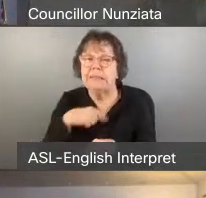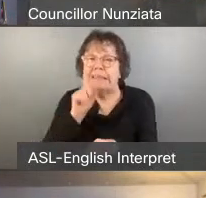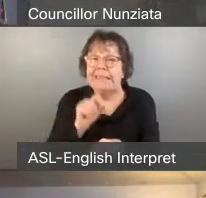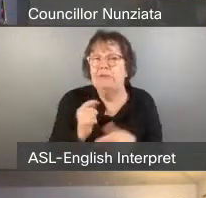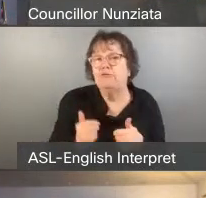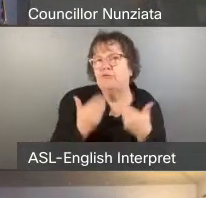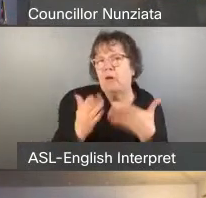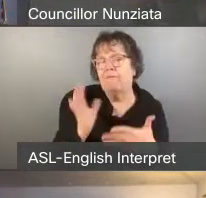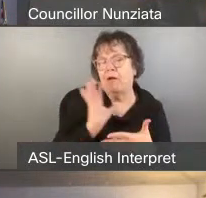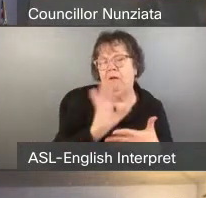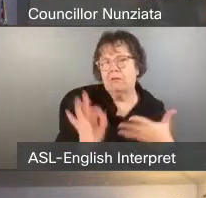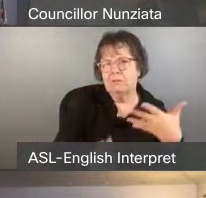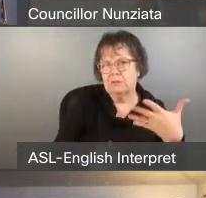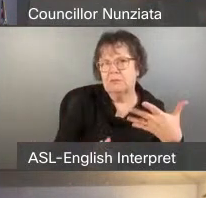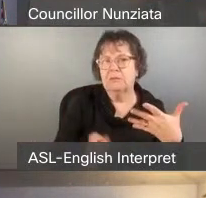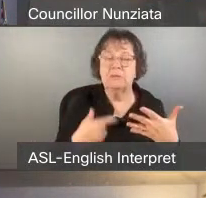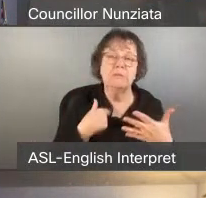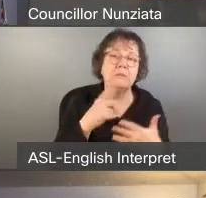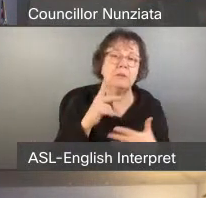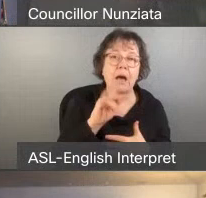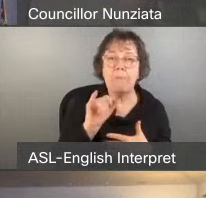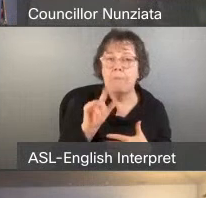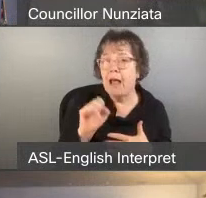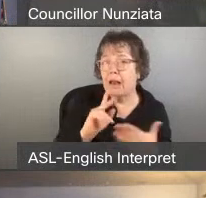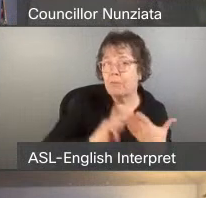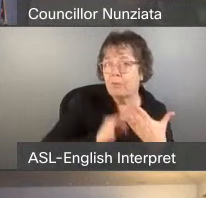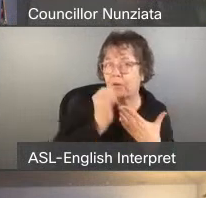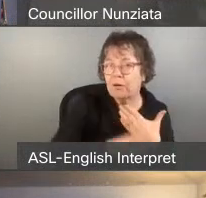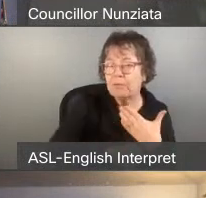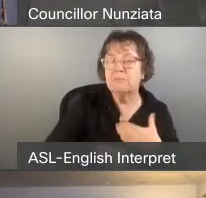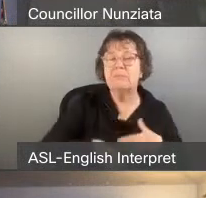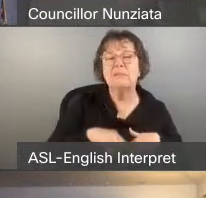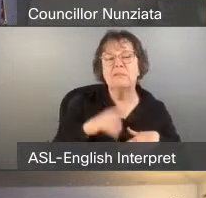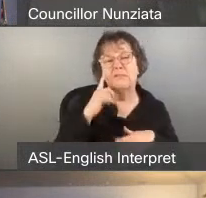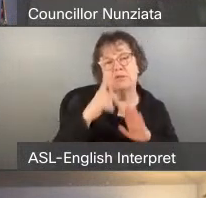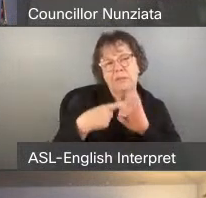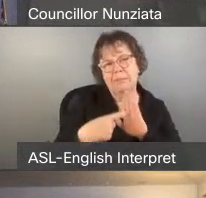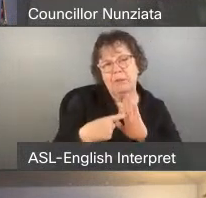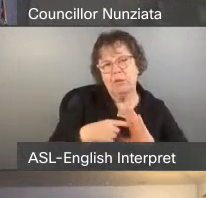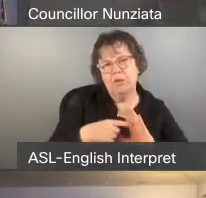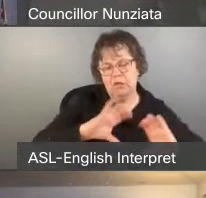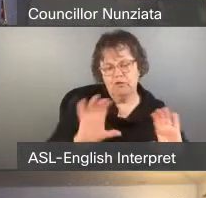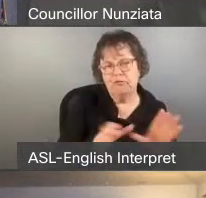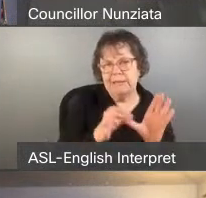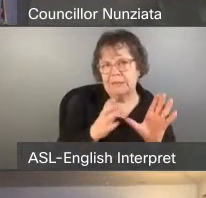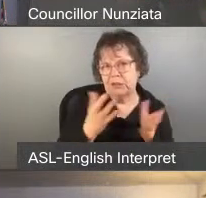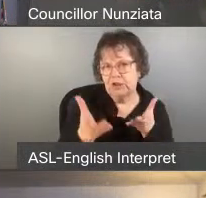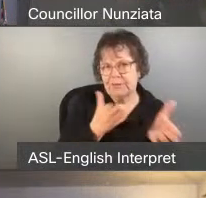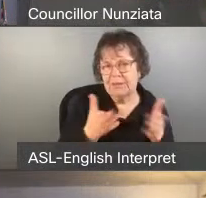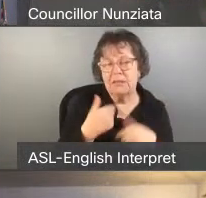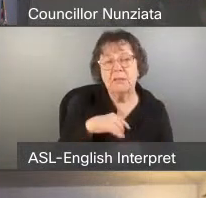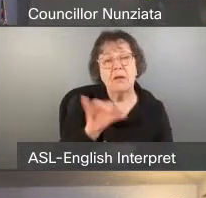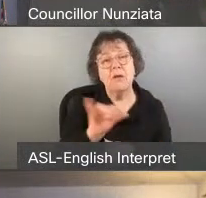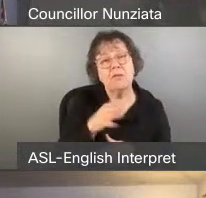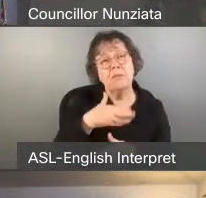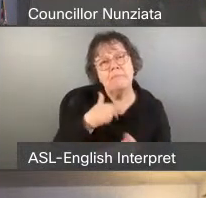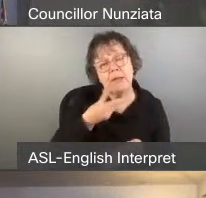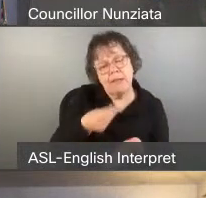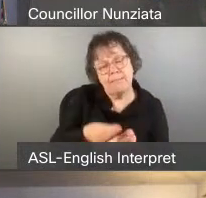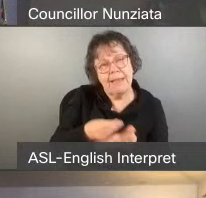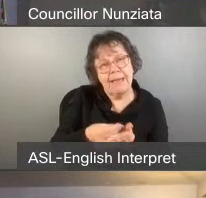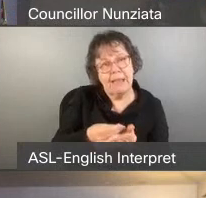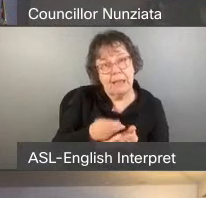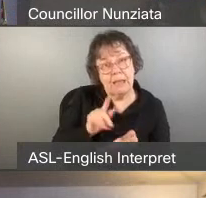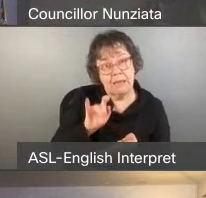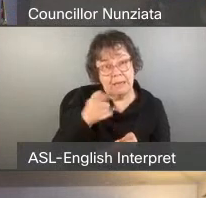such as pilot programs like the Community Crisis Support Service. I would also like my tax dollars to be put to work